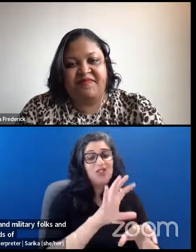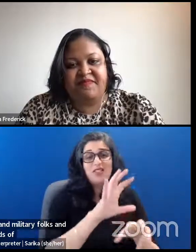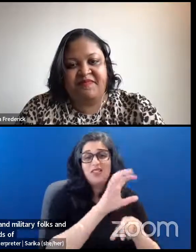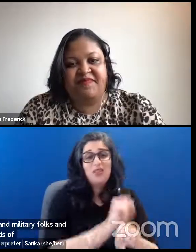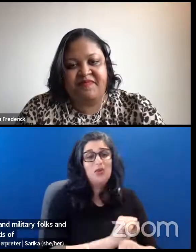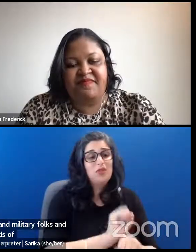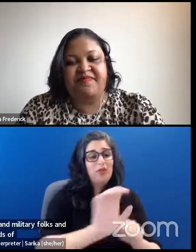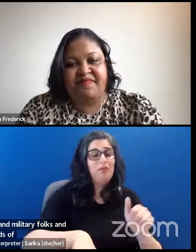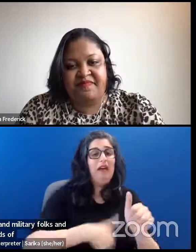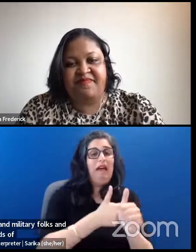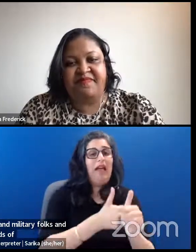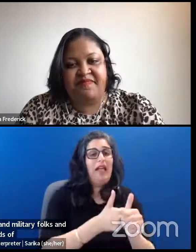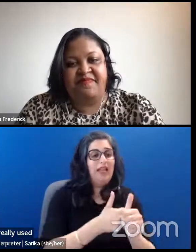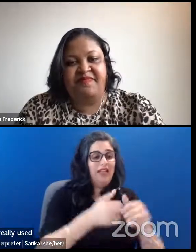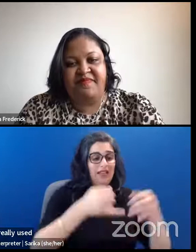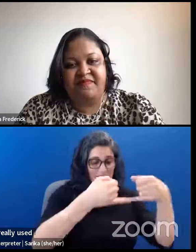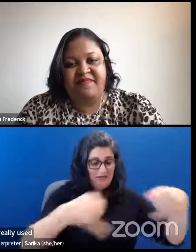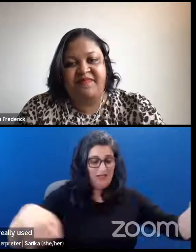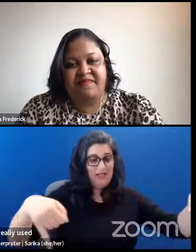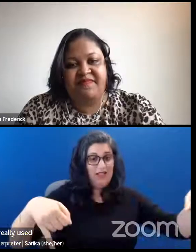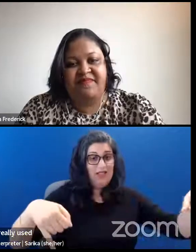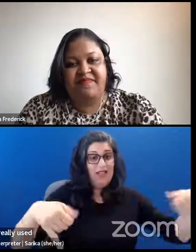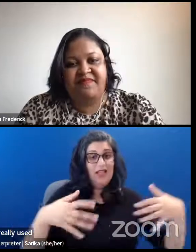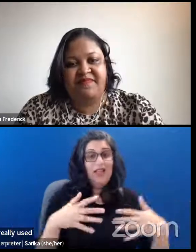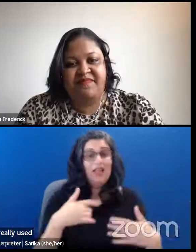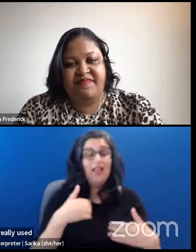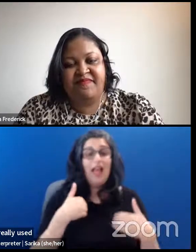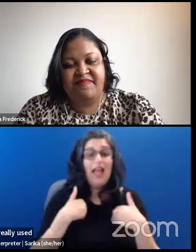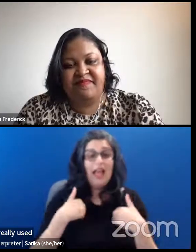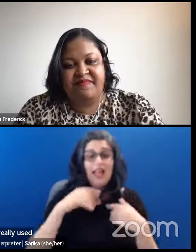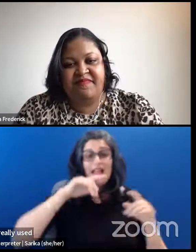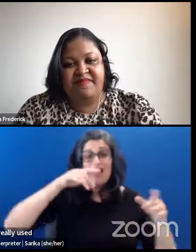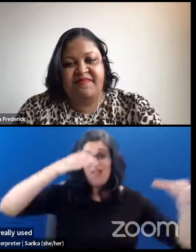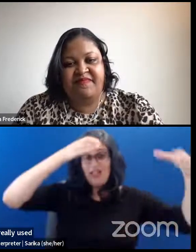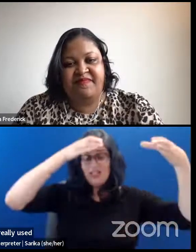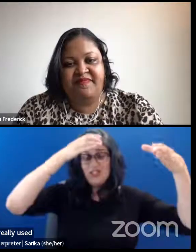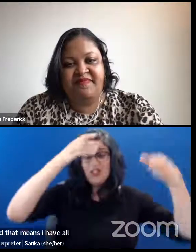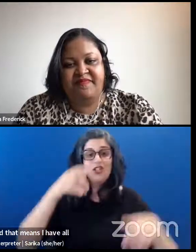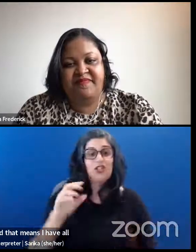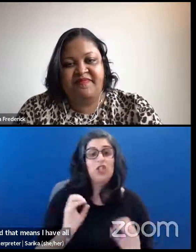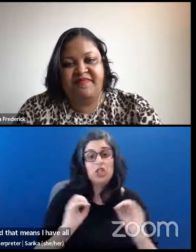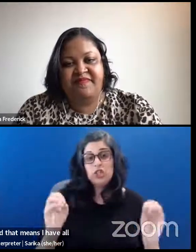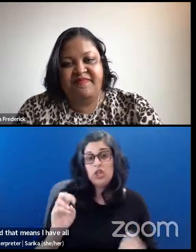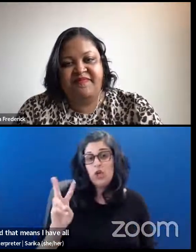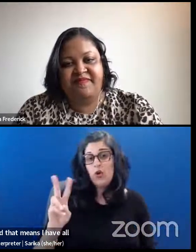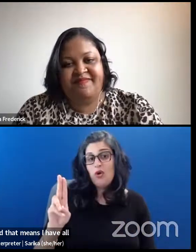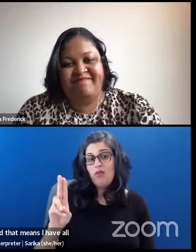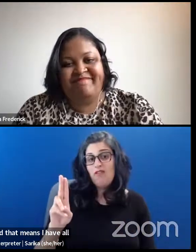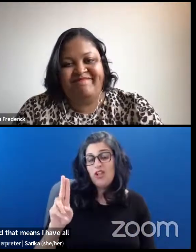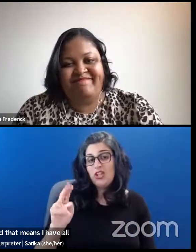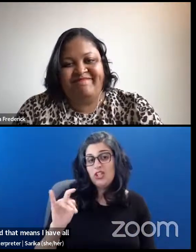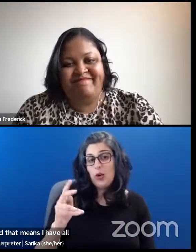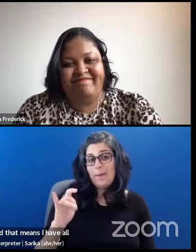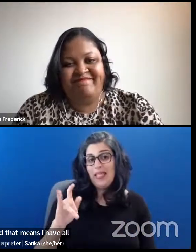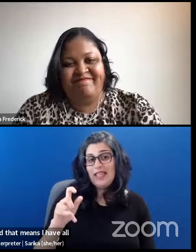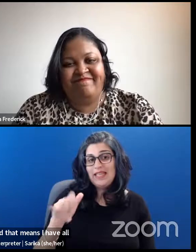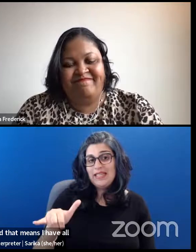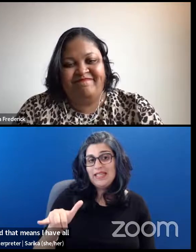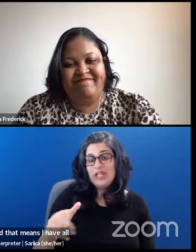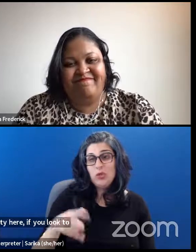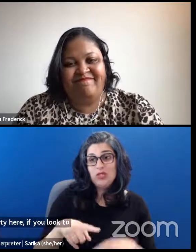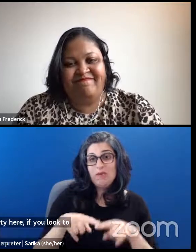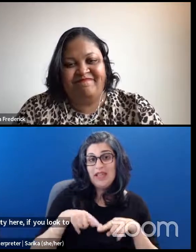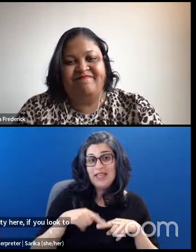white coat. This white coat means I have all the answers. There's no vulnerability here. If you look to me for something, I'm going to give you the answer. You depend on me